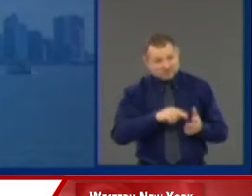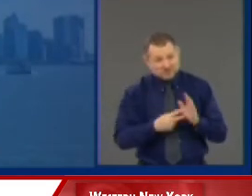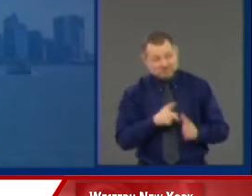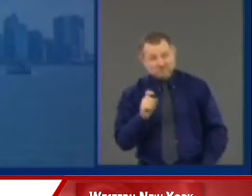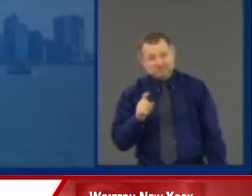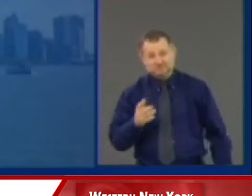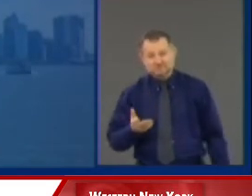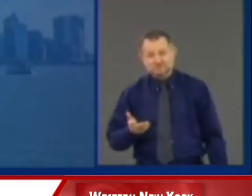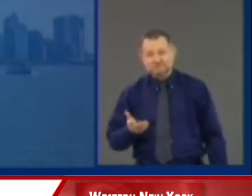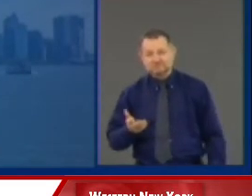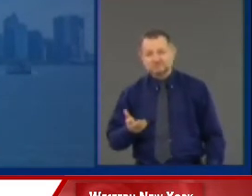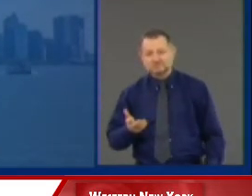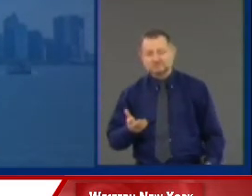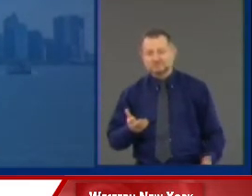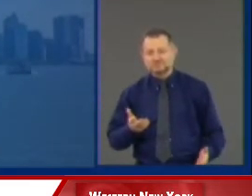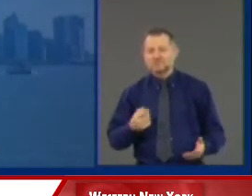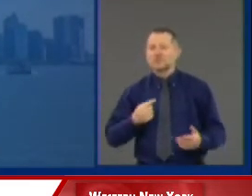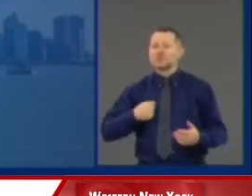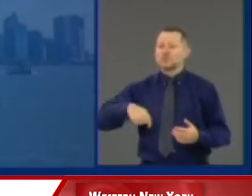New York tough.